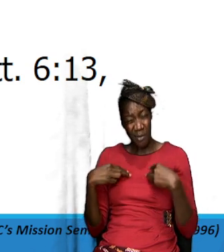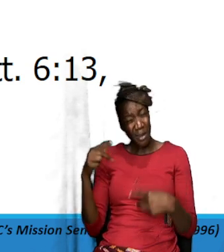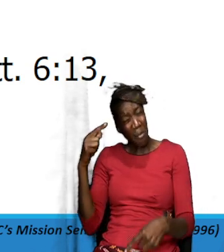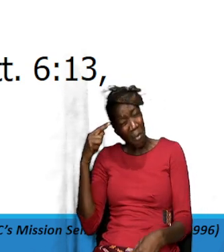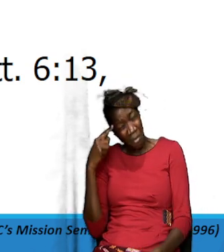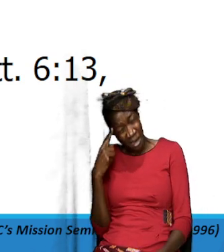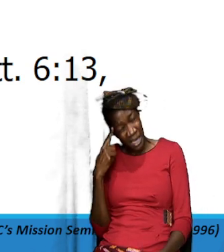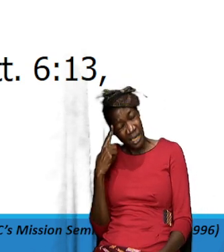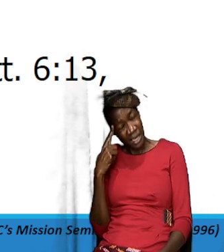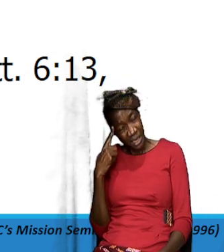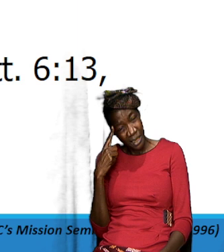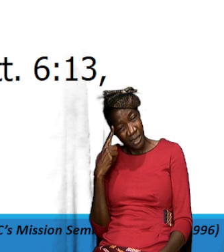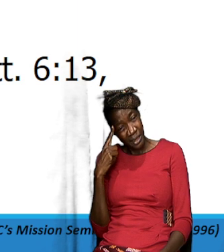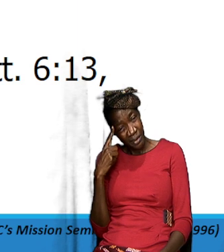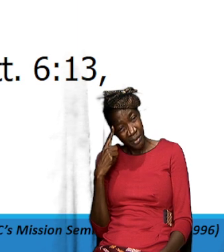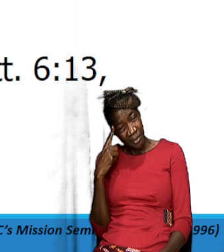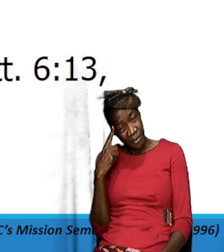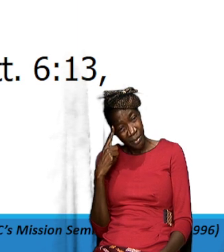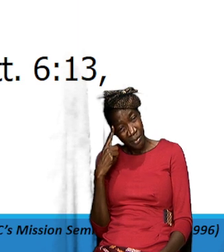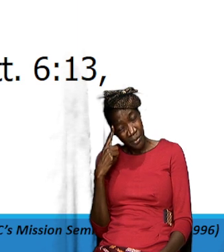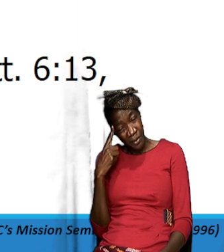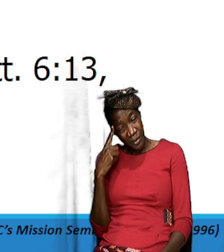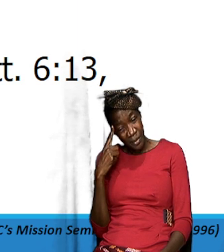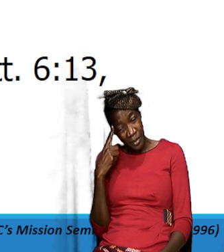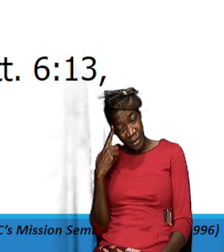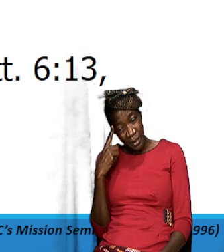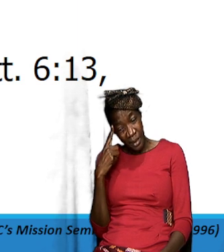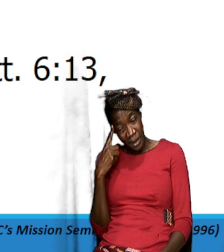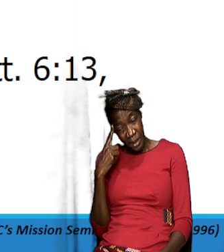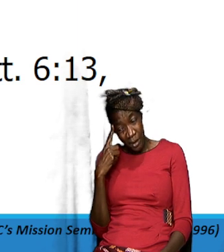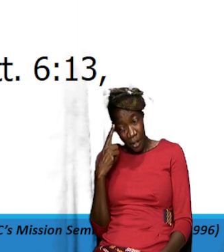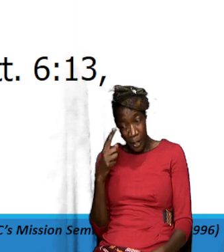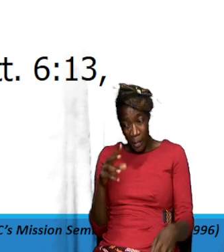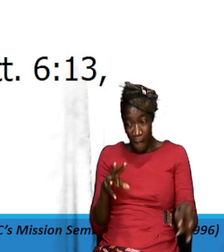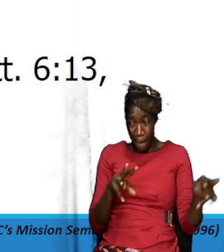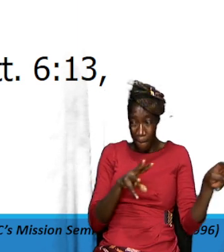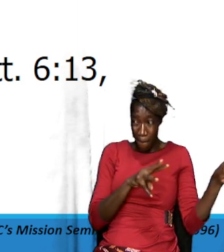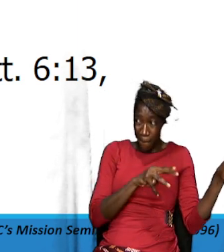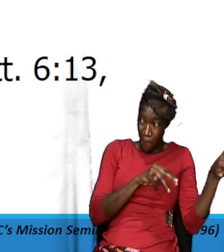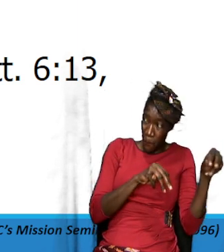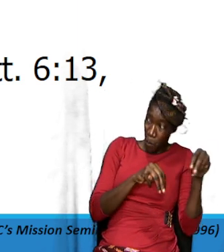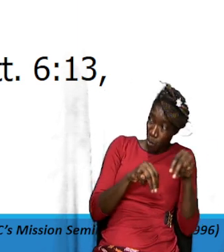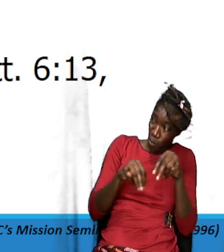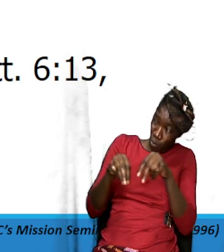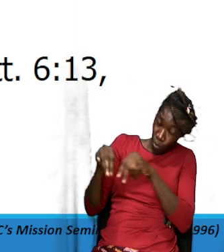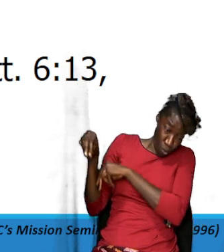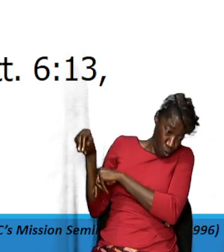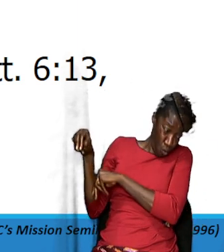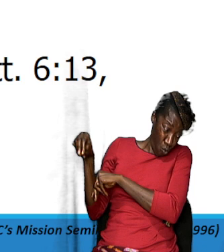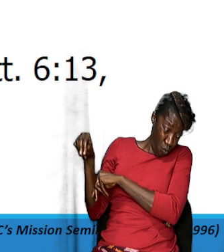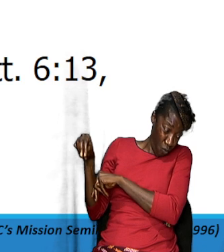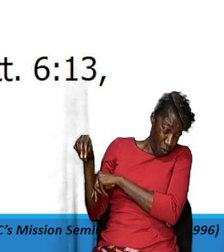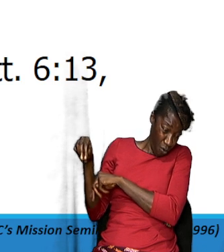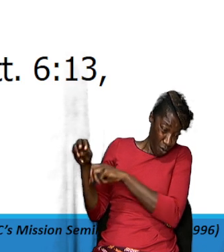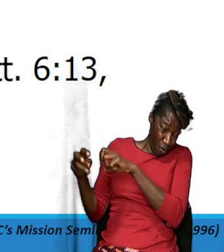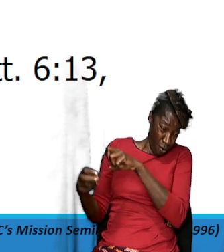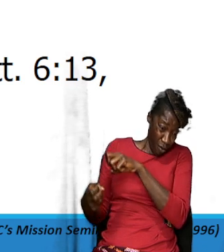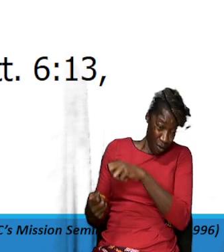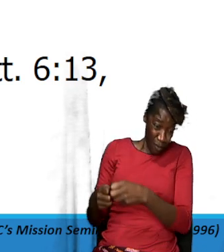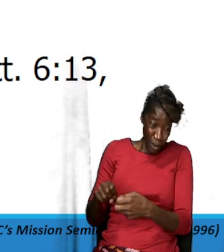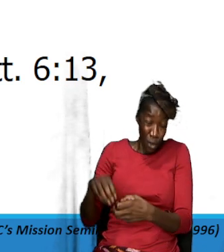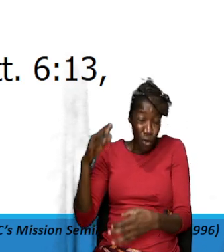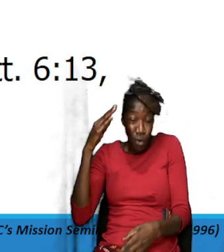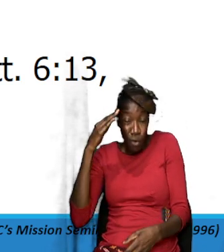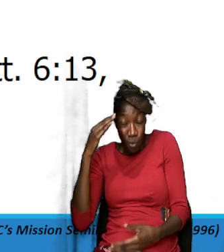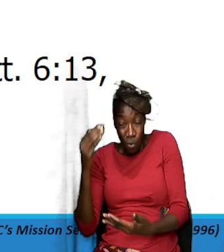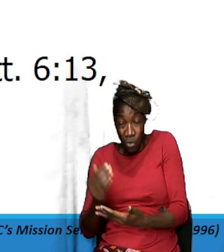that we should shun temptation if we know that there is something that we are weak to